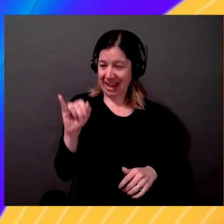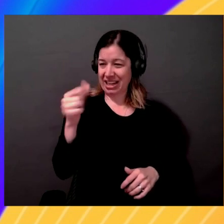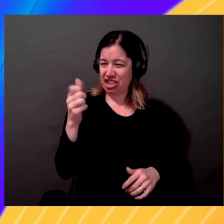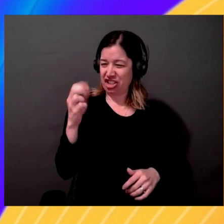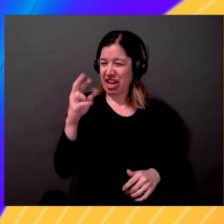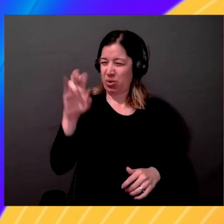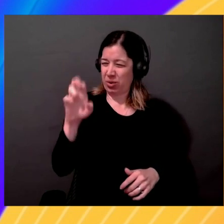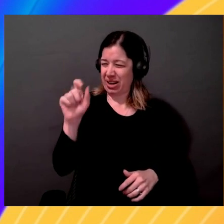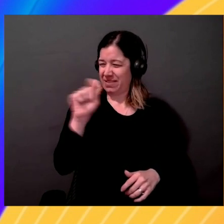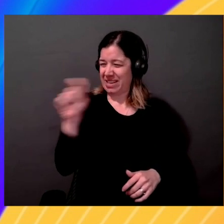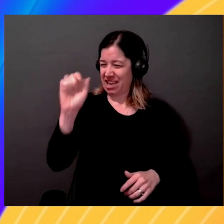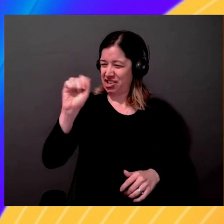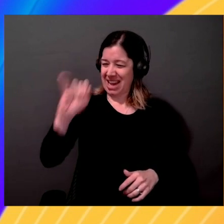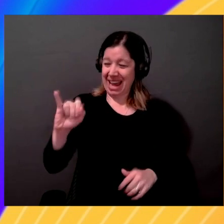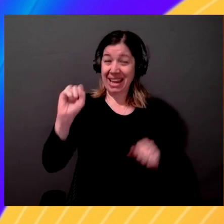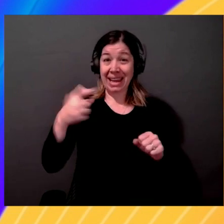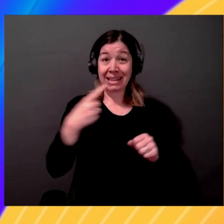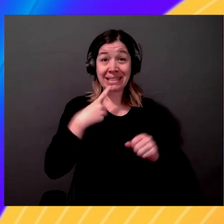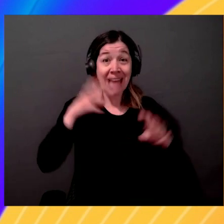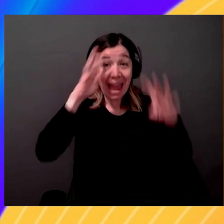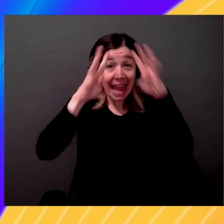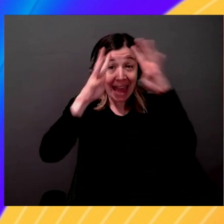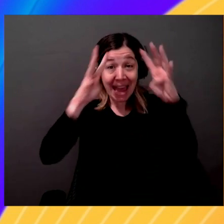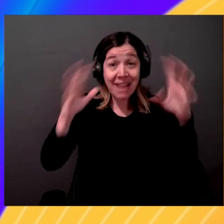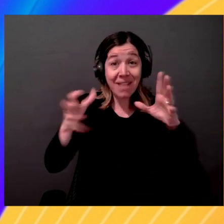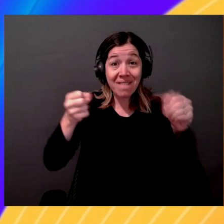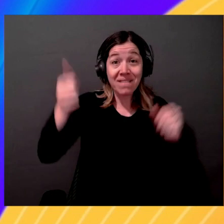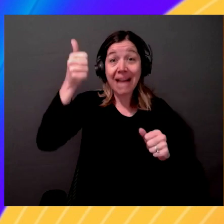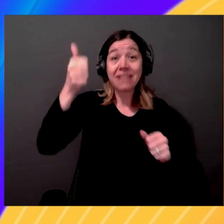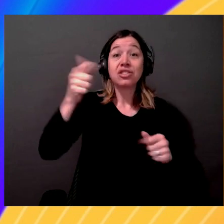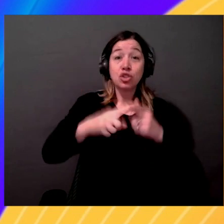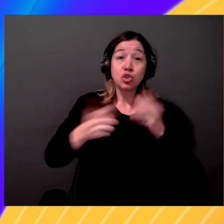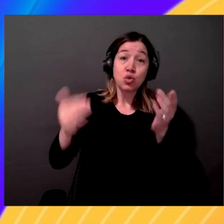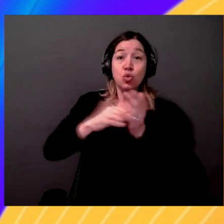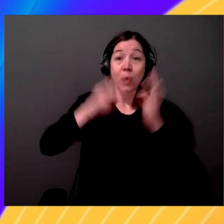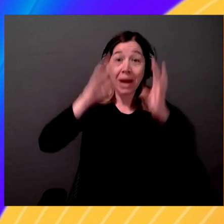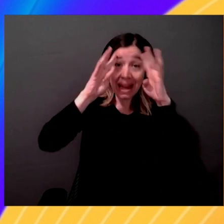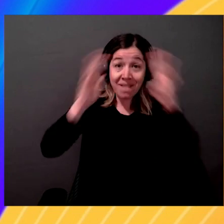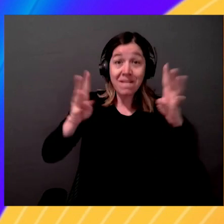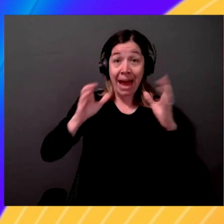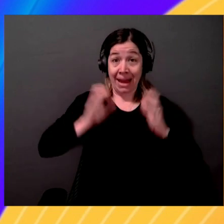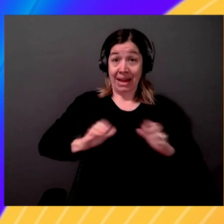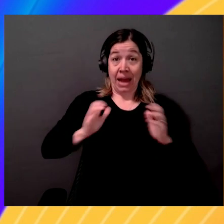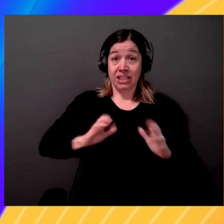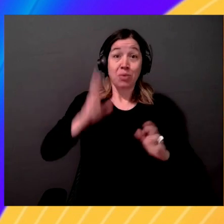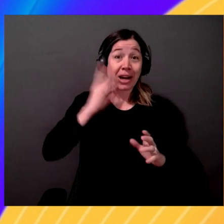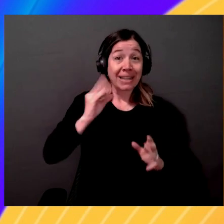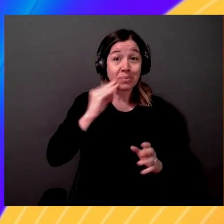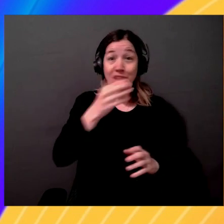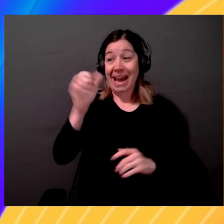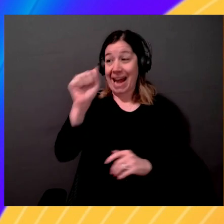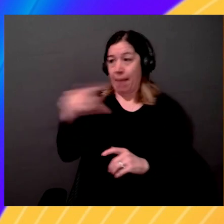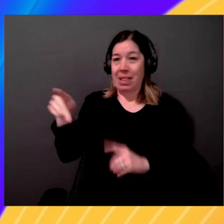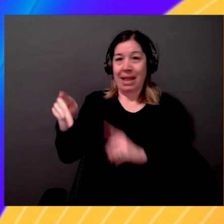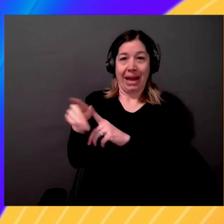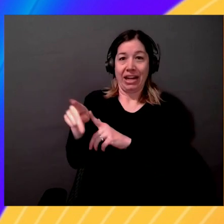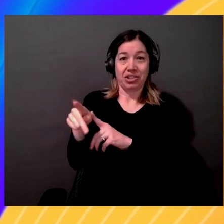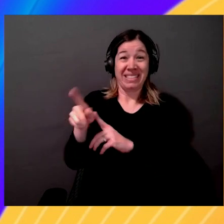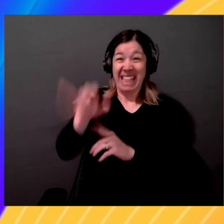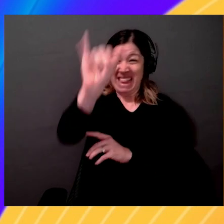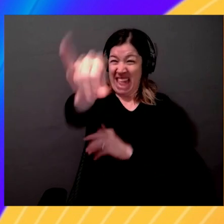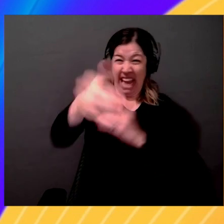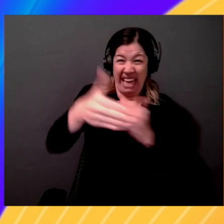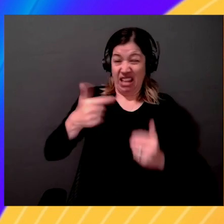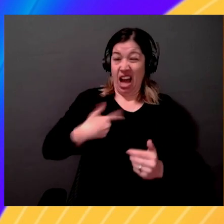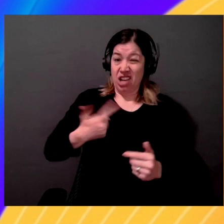innovate faster to reinvent customer experiences and applications. I literally did it right now. So it's that easy to find out more information about it, and you can find out all